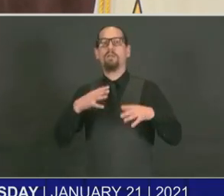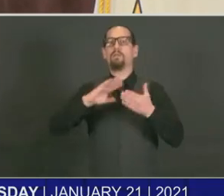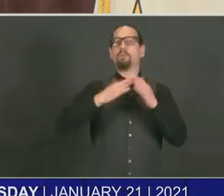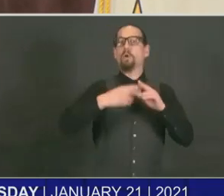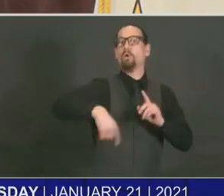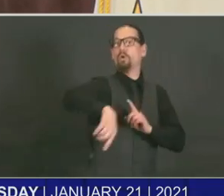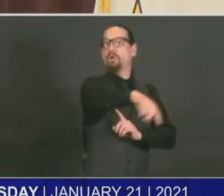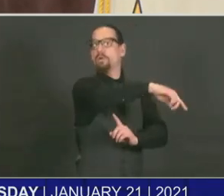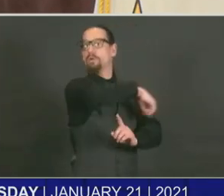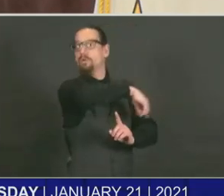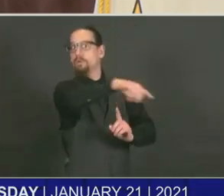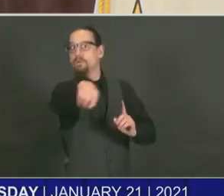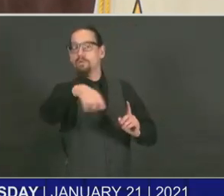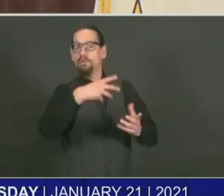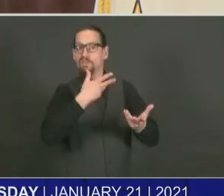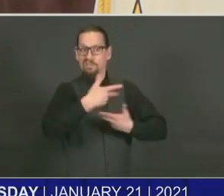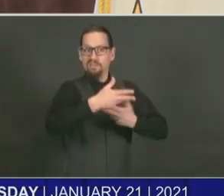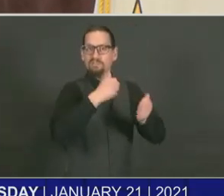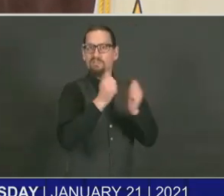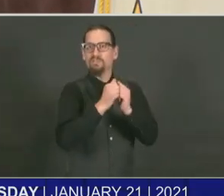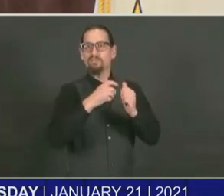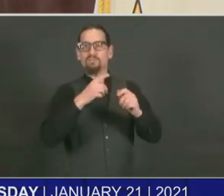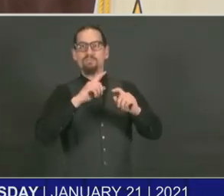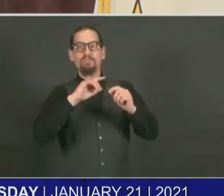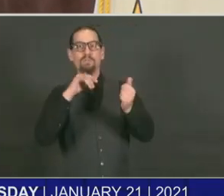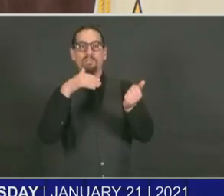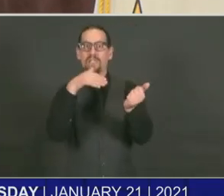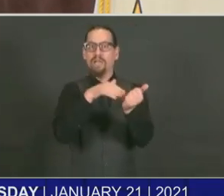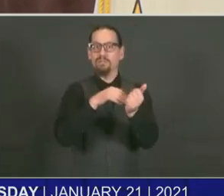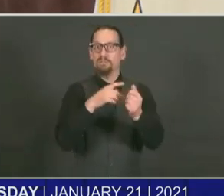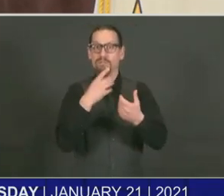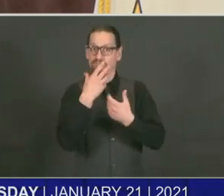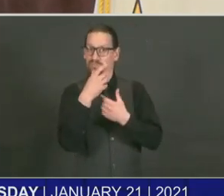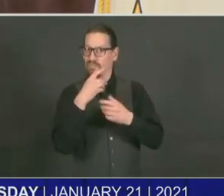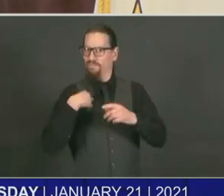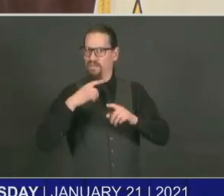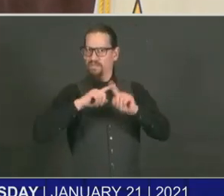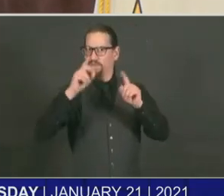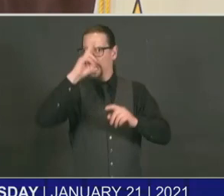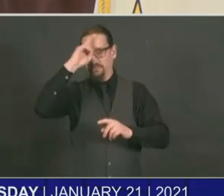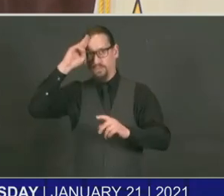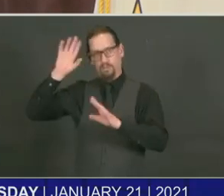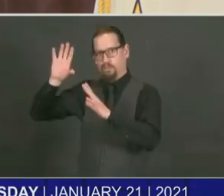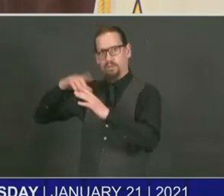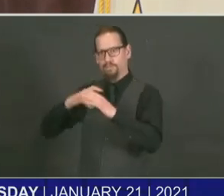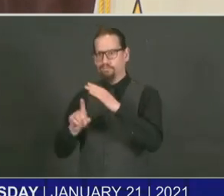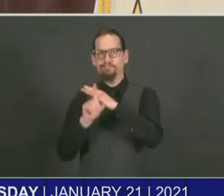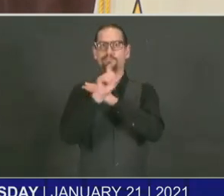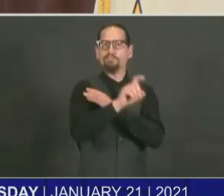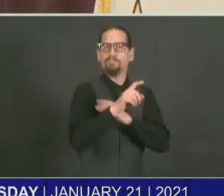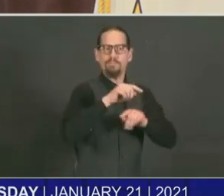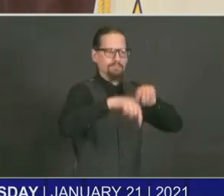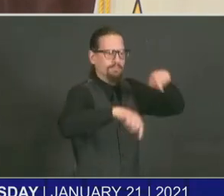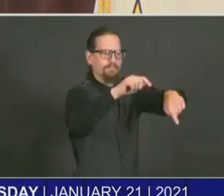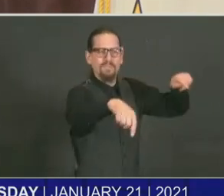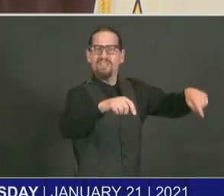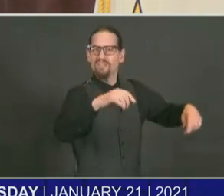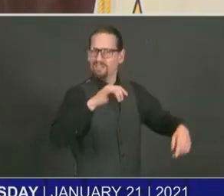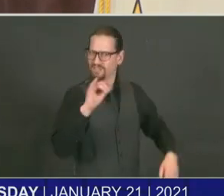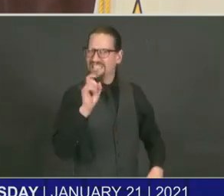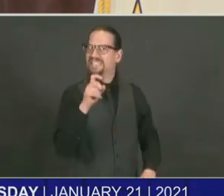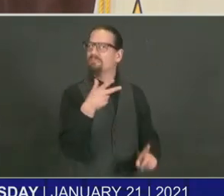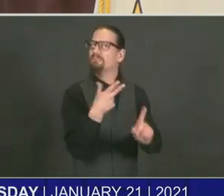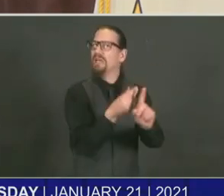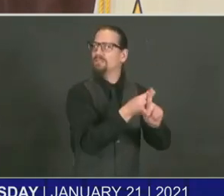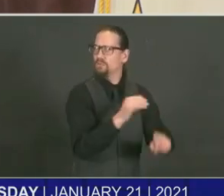patients need to get access to the vaccine. And as I shared earlier last week, really because of this partnership with hospitals,